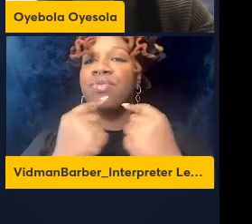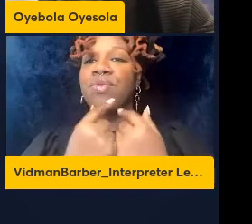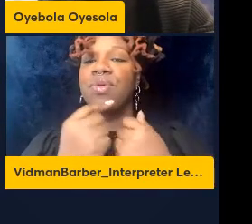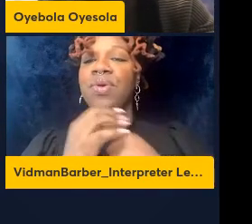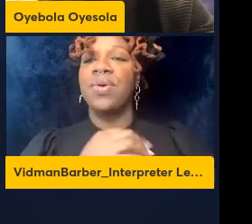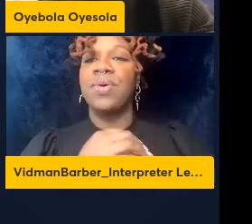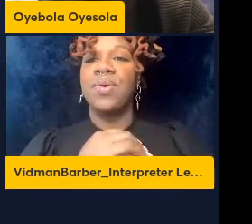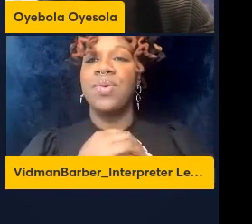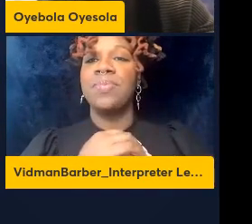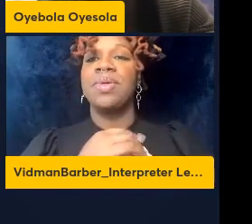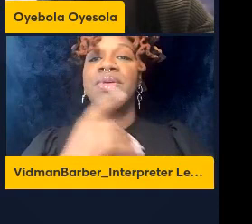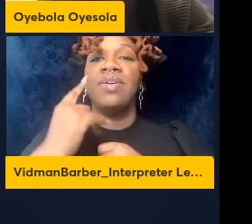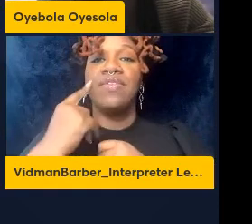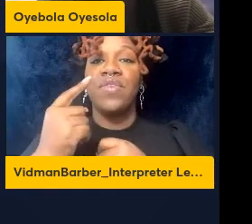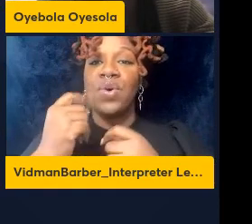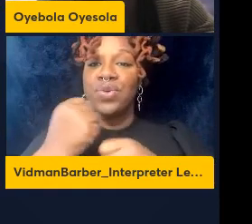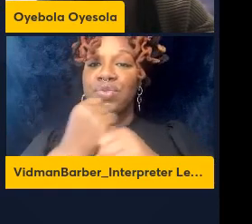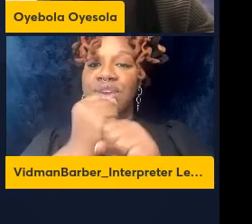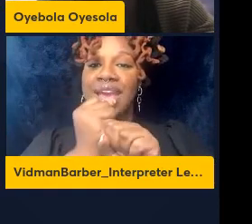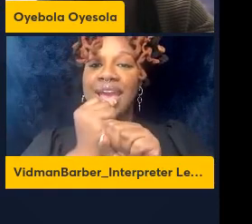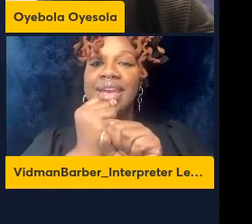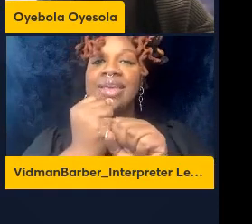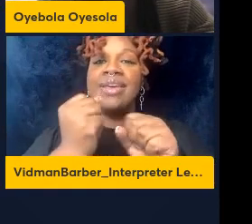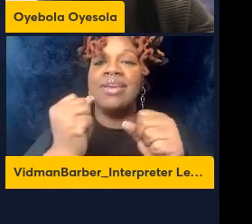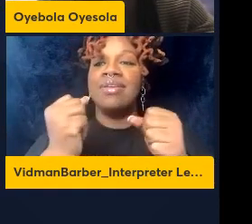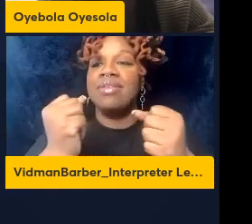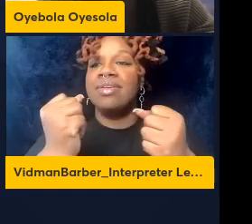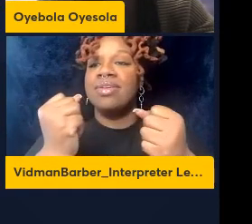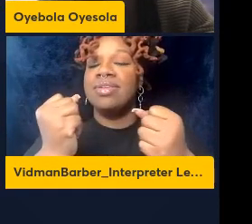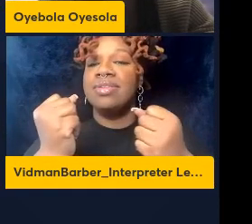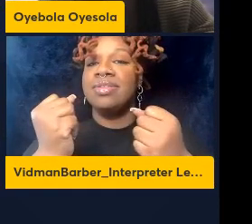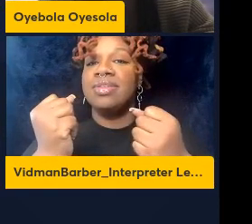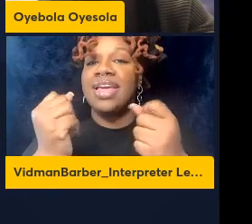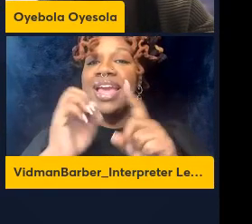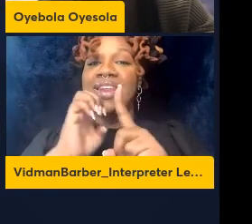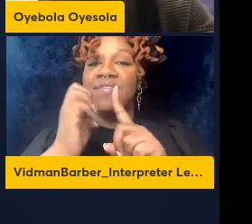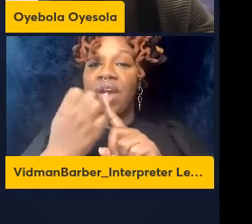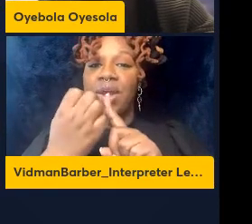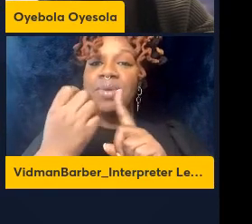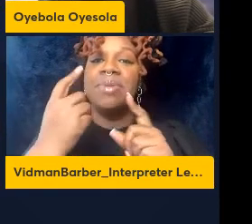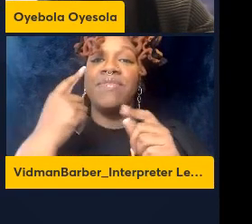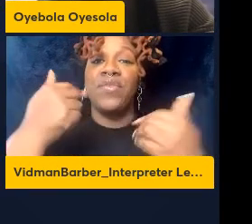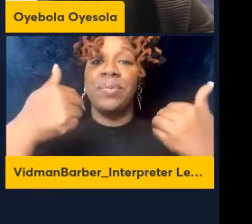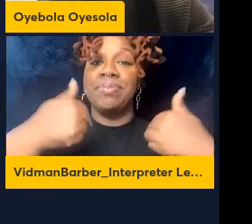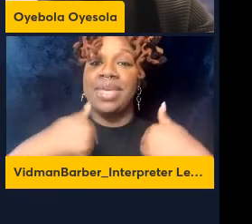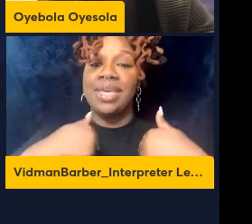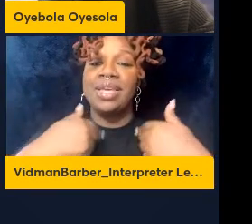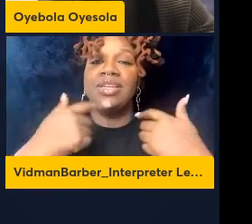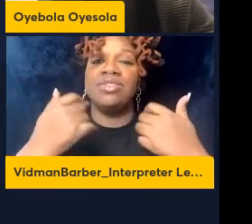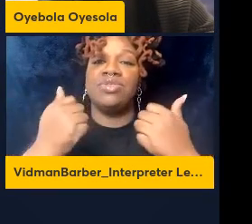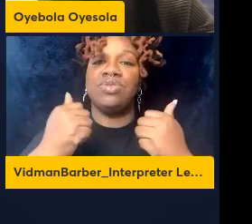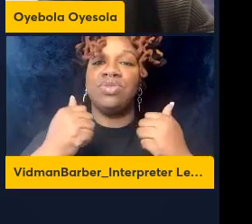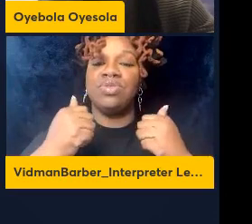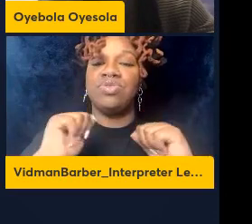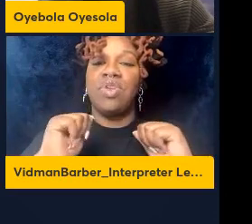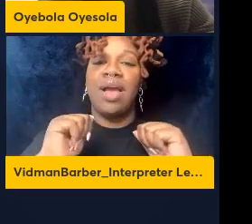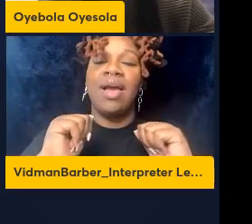really creating an awesome environment that has allowed me to thrive during my